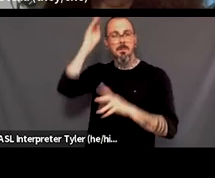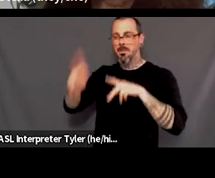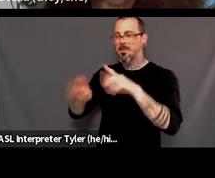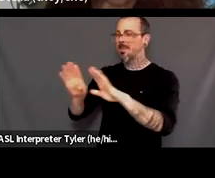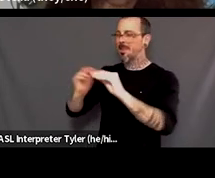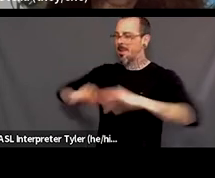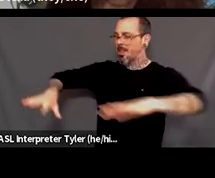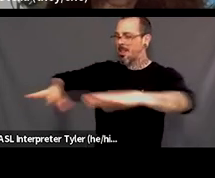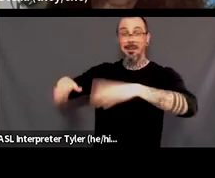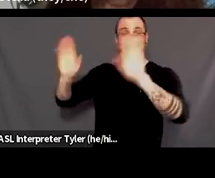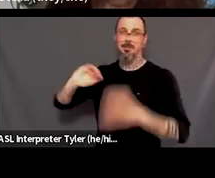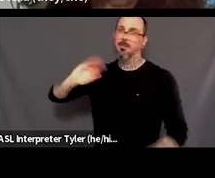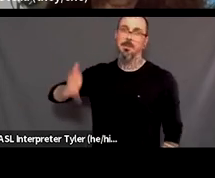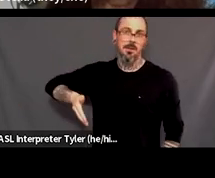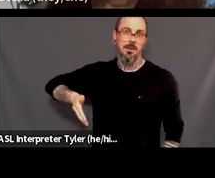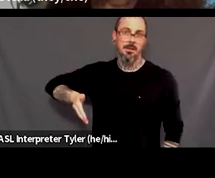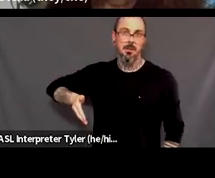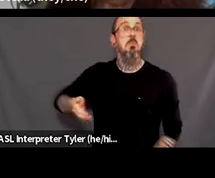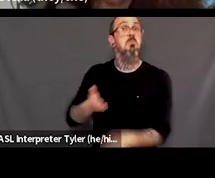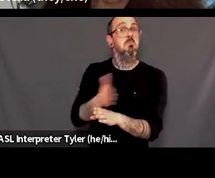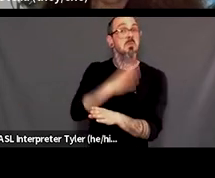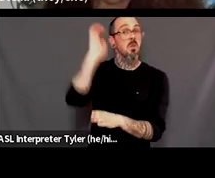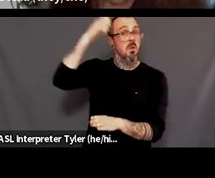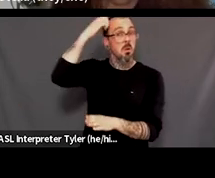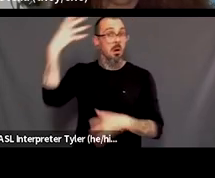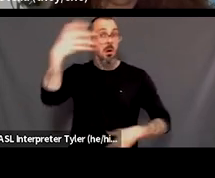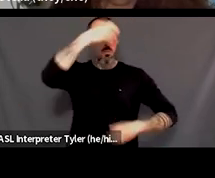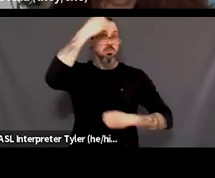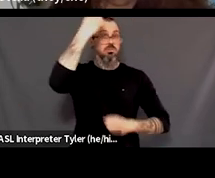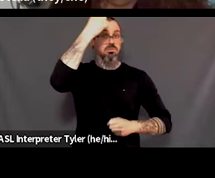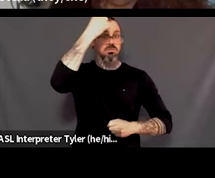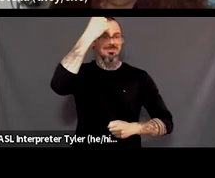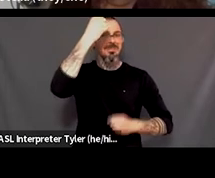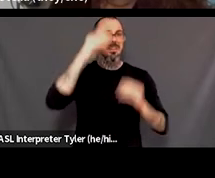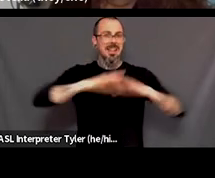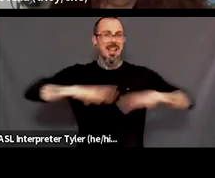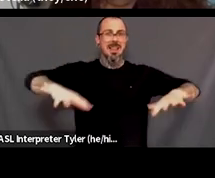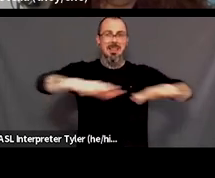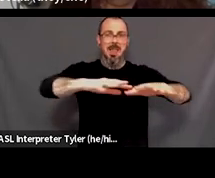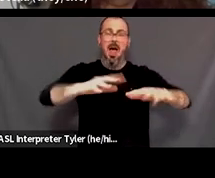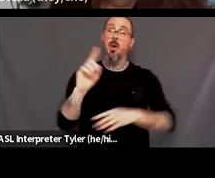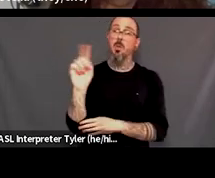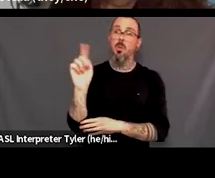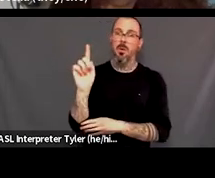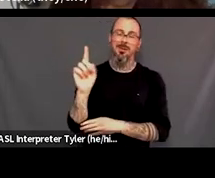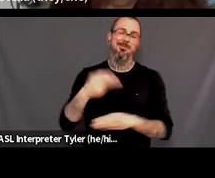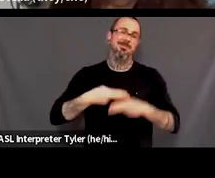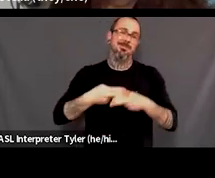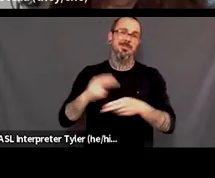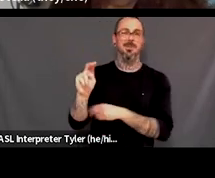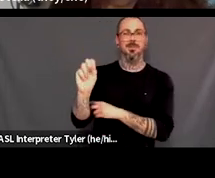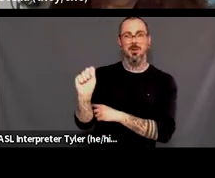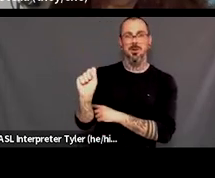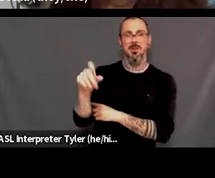prior to european contact and colonization traditional mi'kmaugh territory covered all of what we now call nova scotia